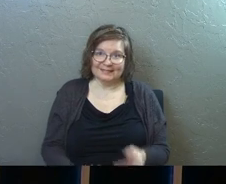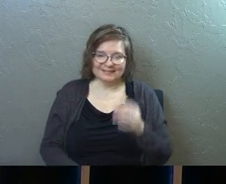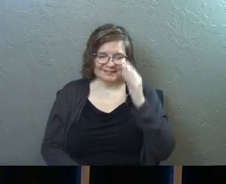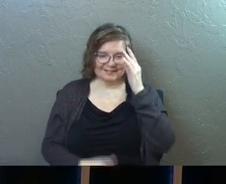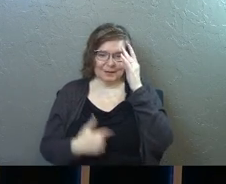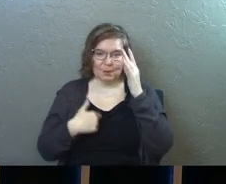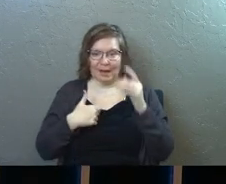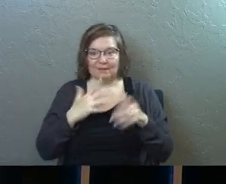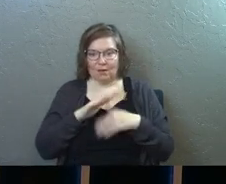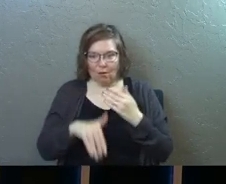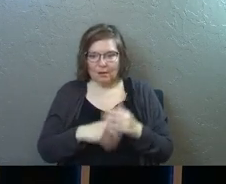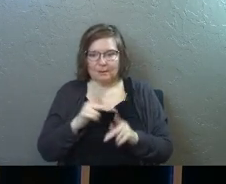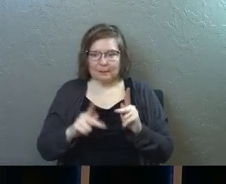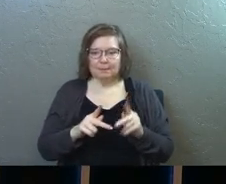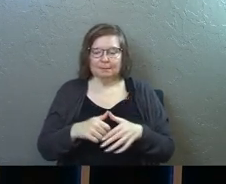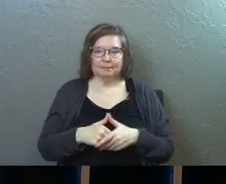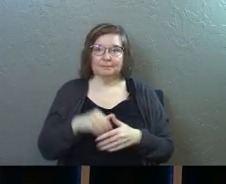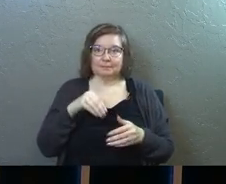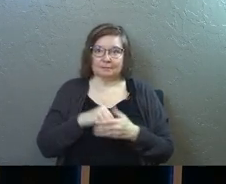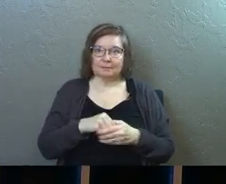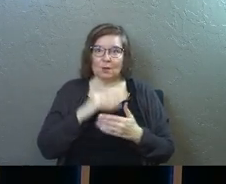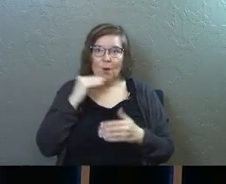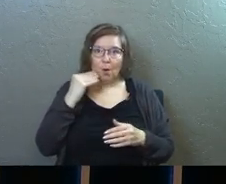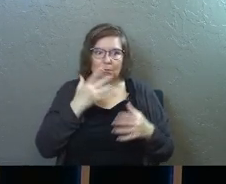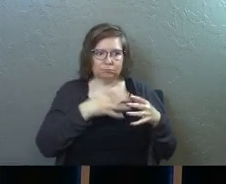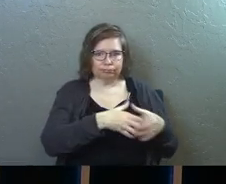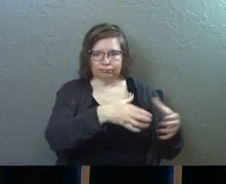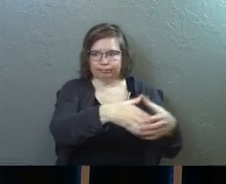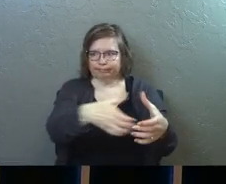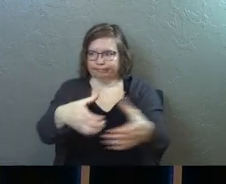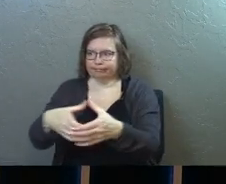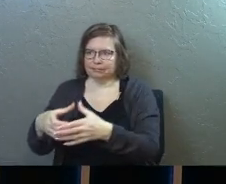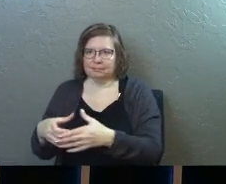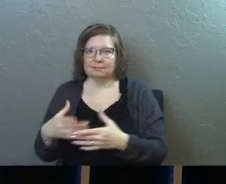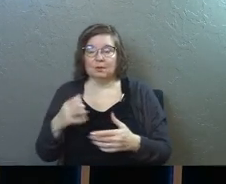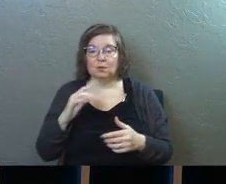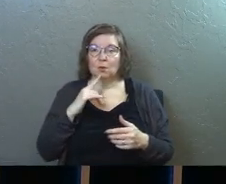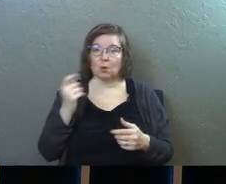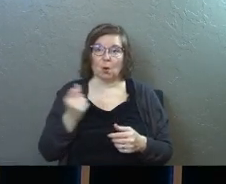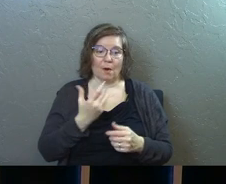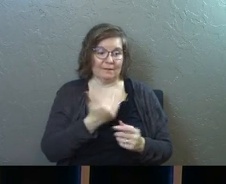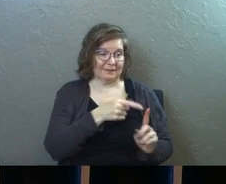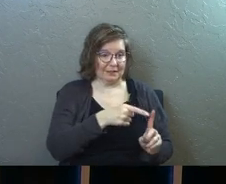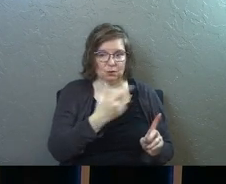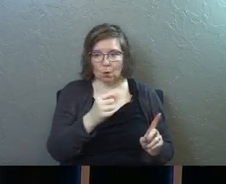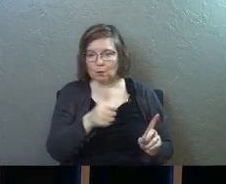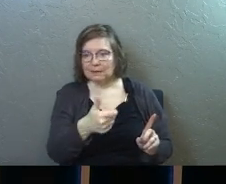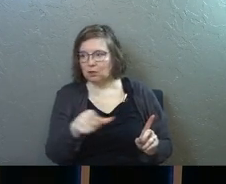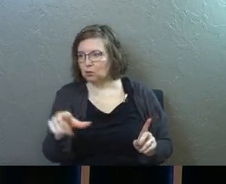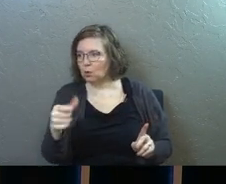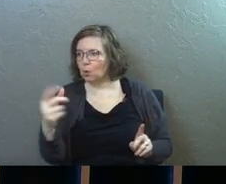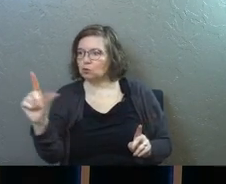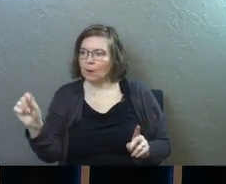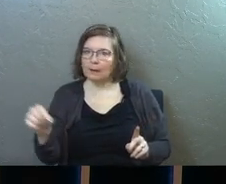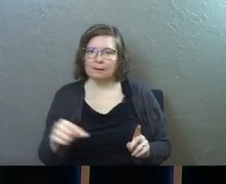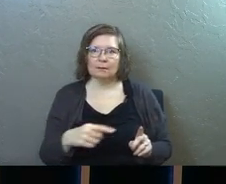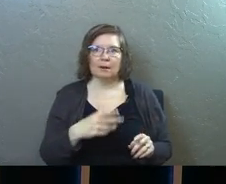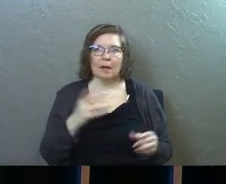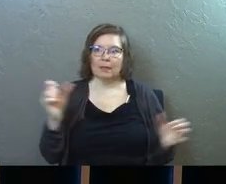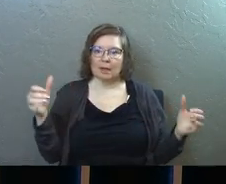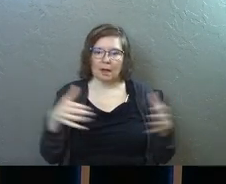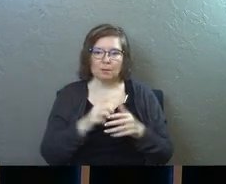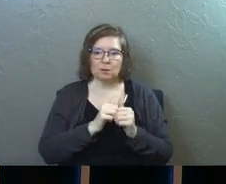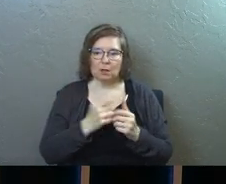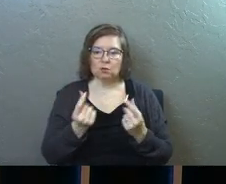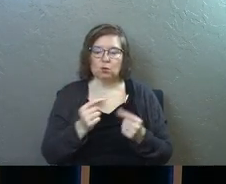Like, we've got to get all these people into homes. Who's got a home? You know, you can hold 15, you can hold 10, can hold 20, and they'd